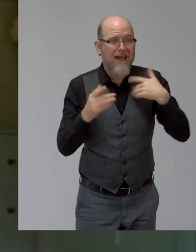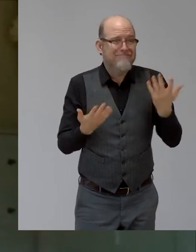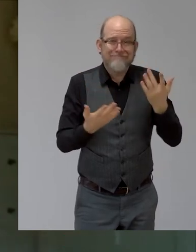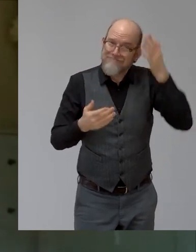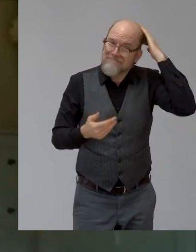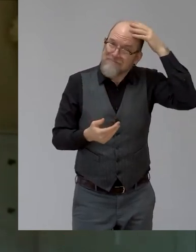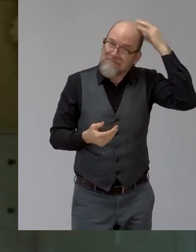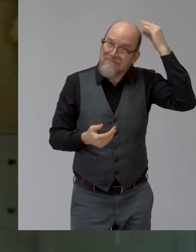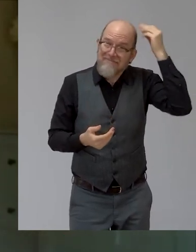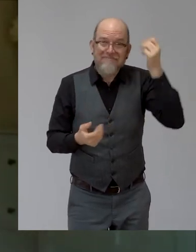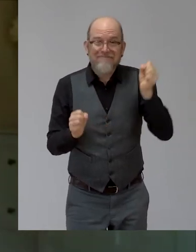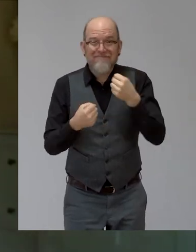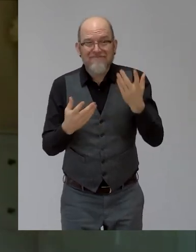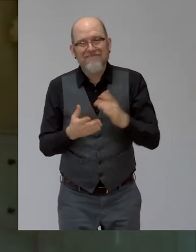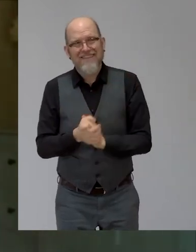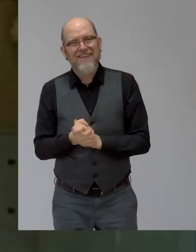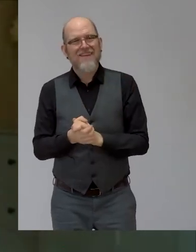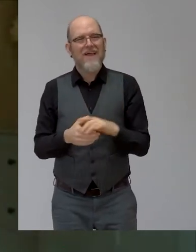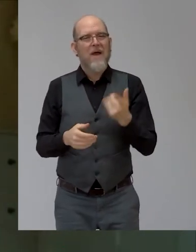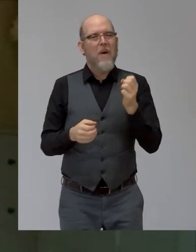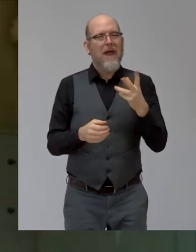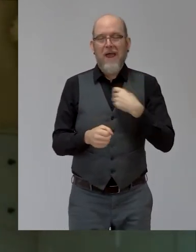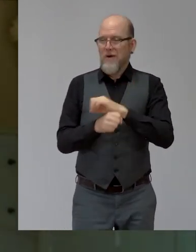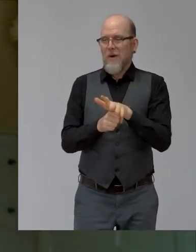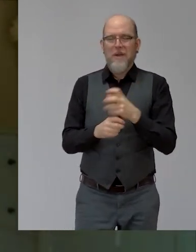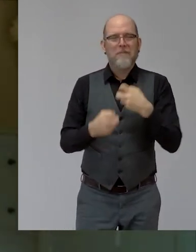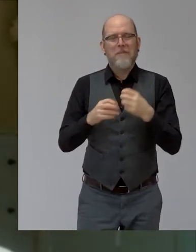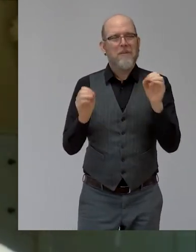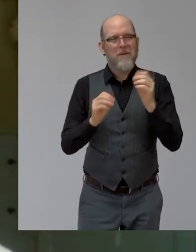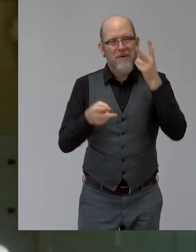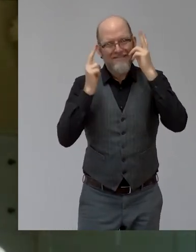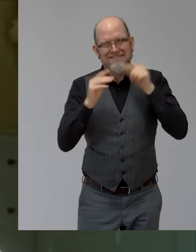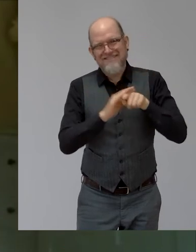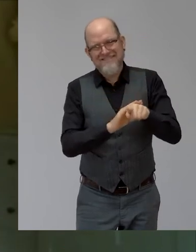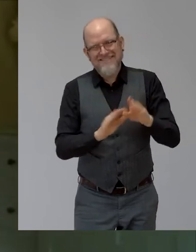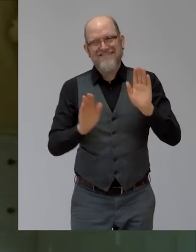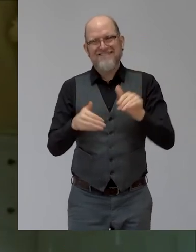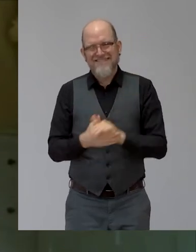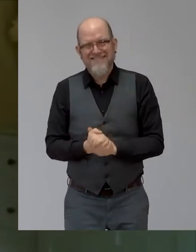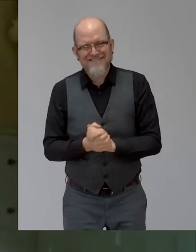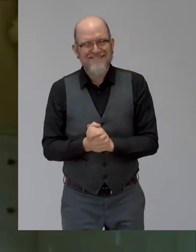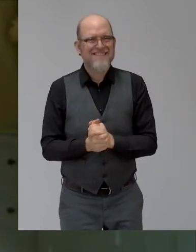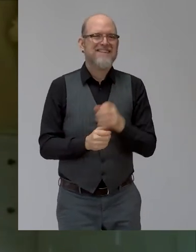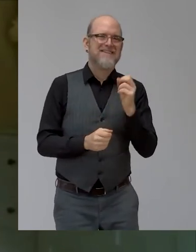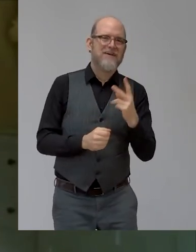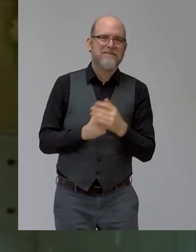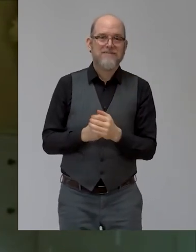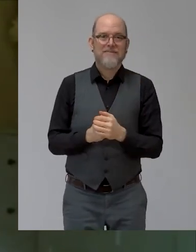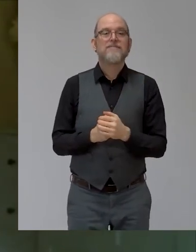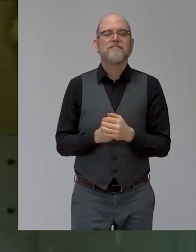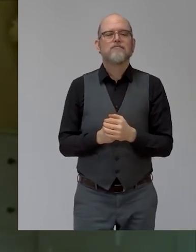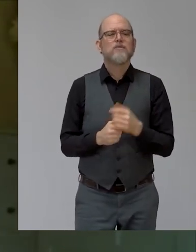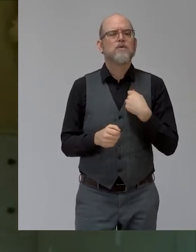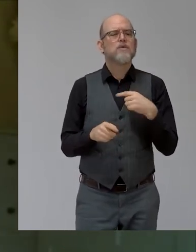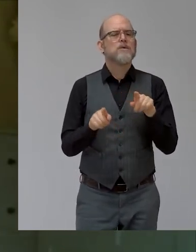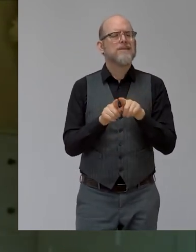uh, you know, to, to, to me, I'm what I am. I mean, you know, I'm still the same pain that I probably was to a lot of people before,